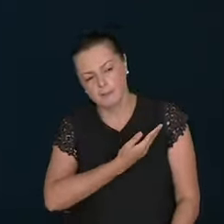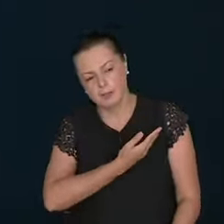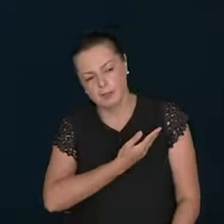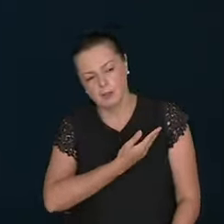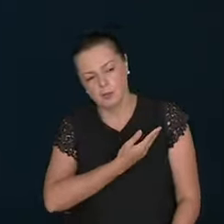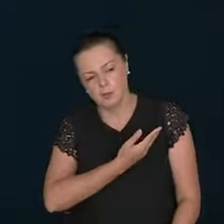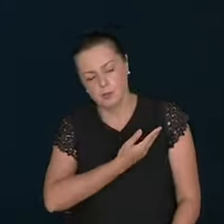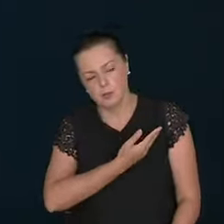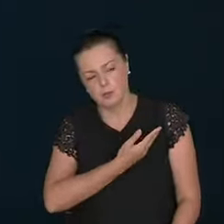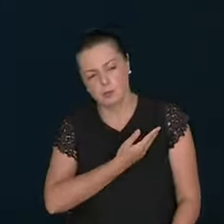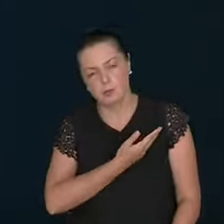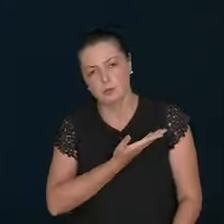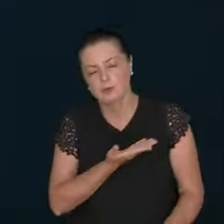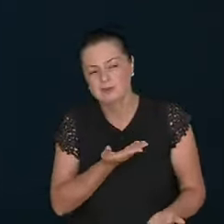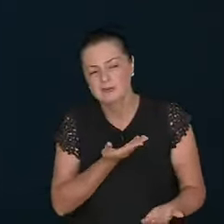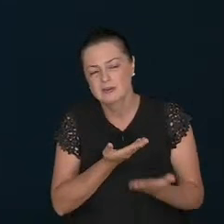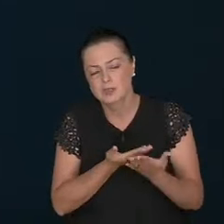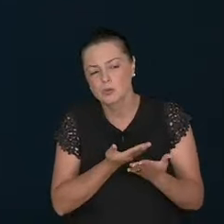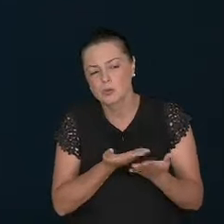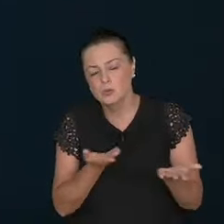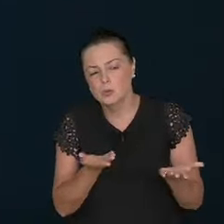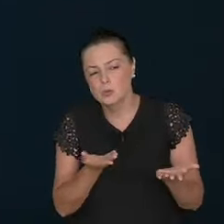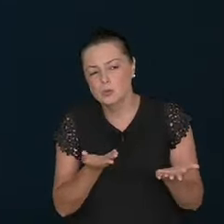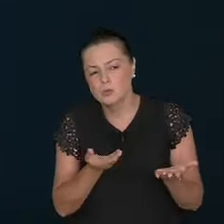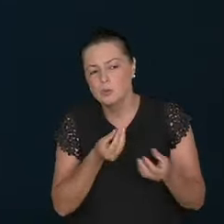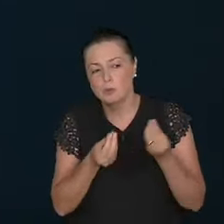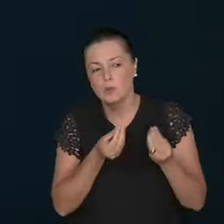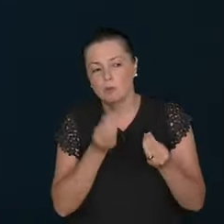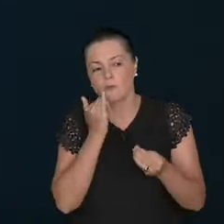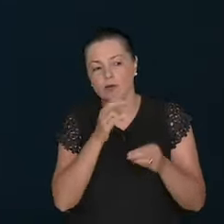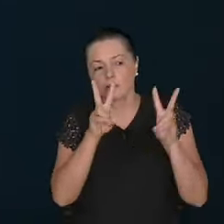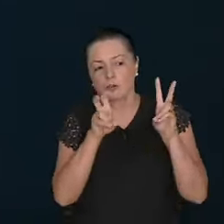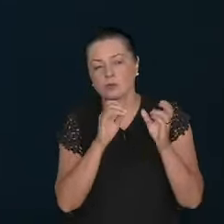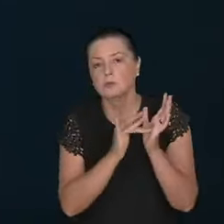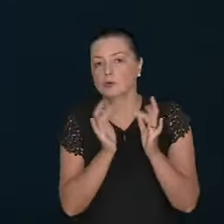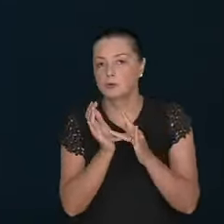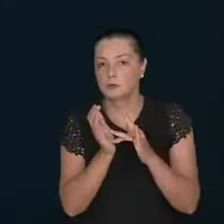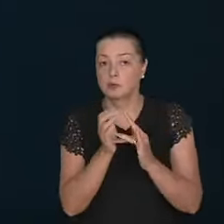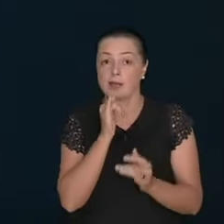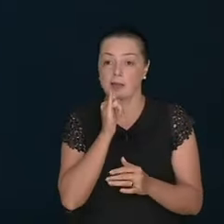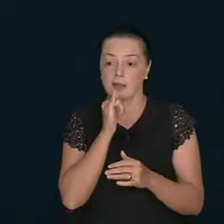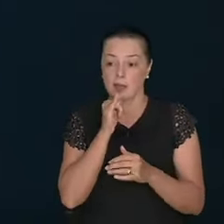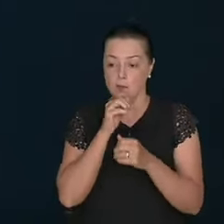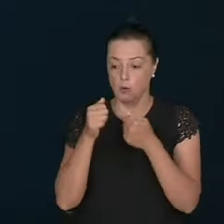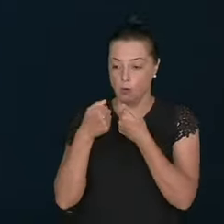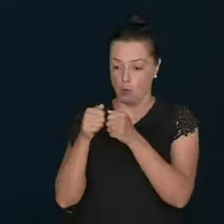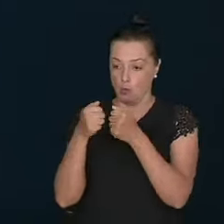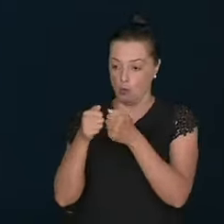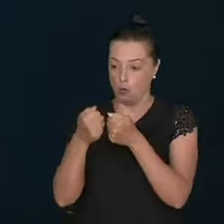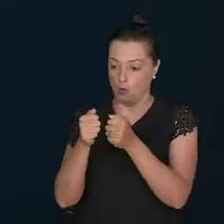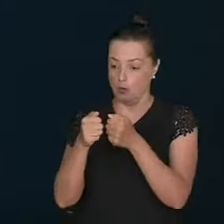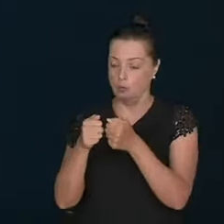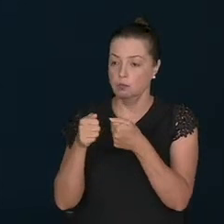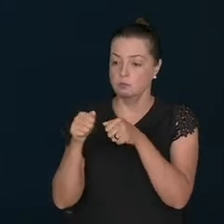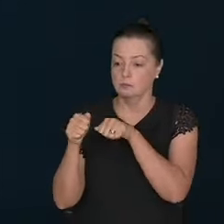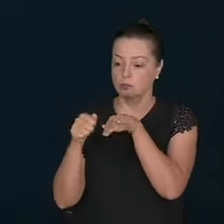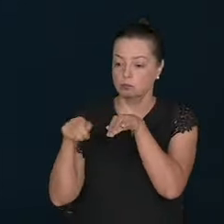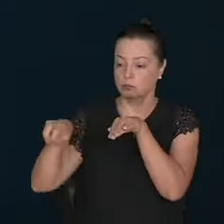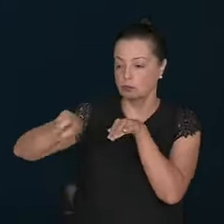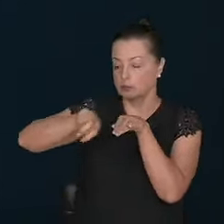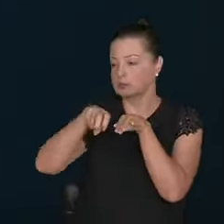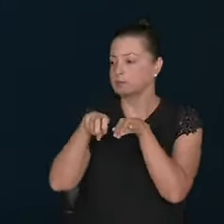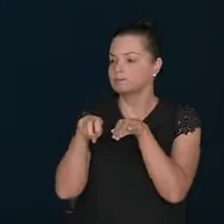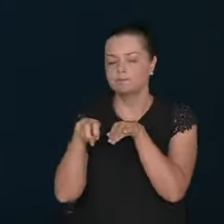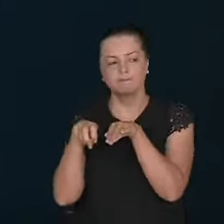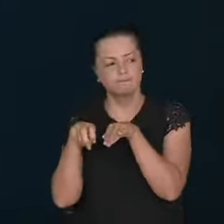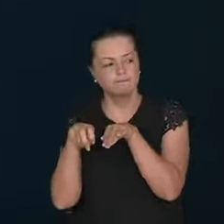About the Lord Jesus. And I would be looking. For an opportunity. Like I was being the bus. And I would look at the people. In the